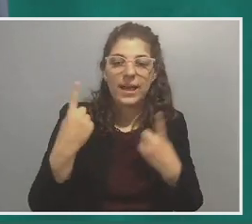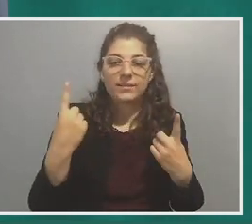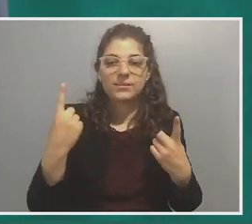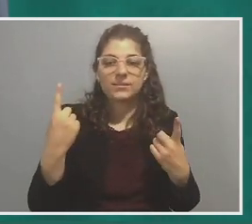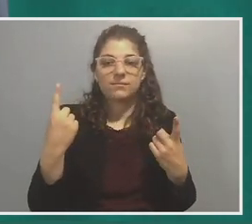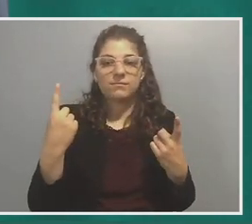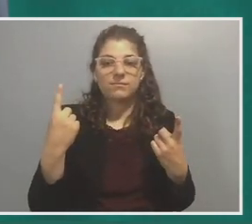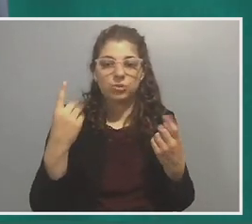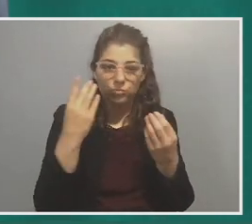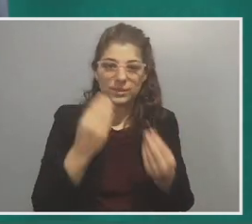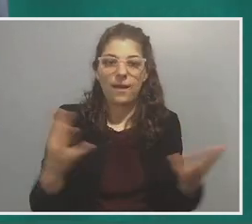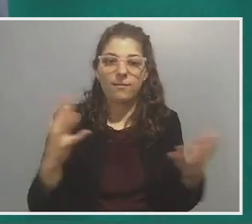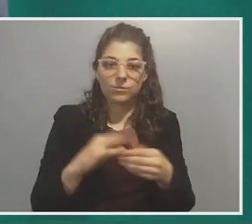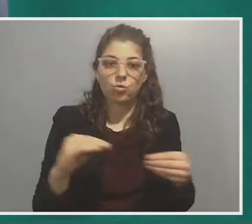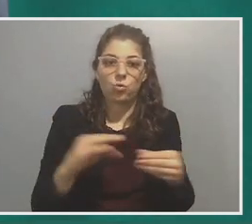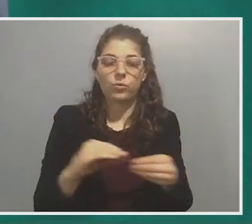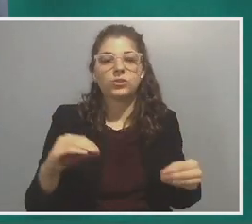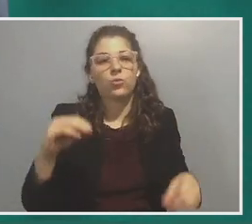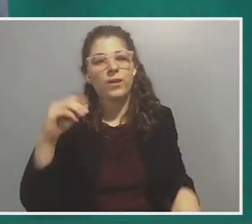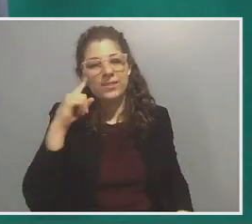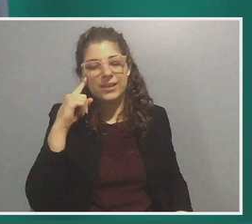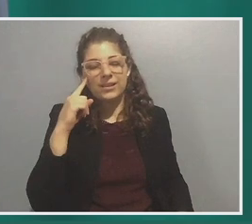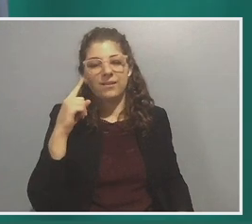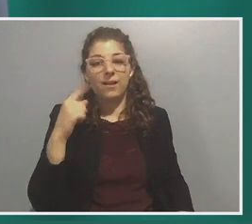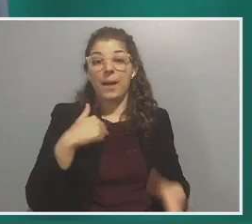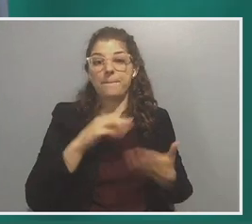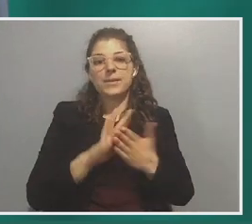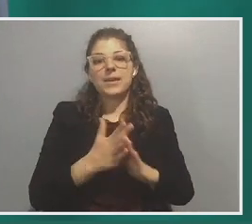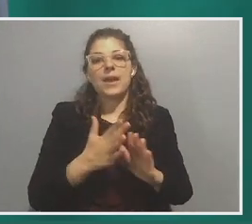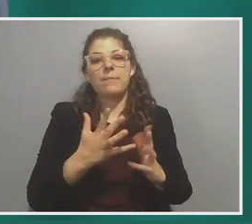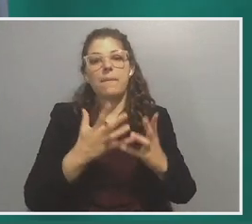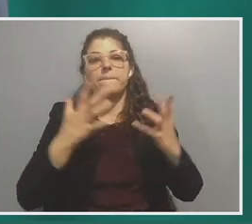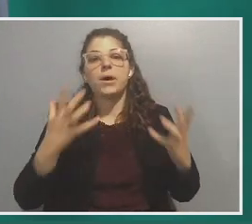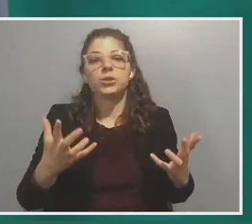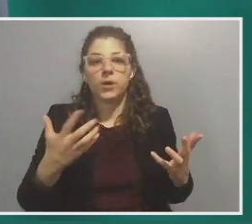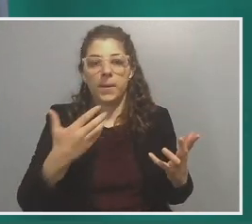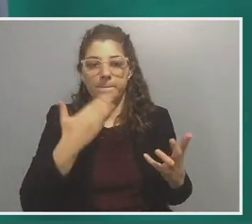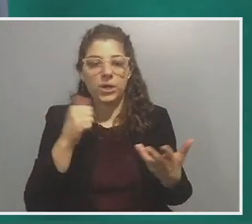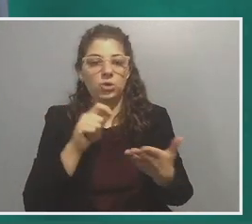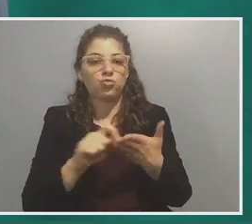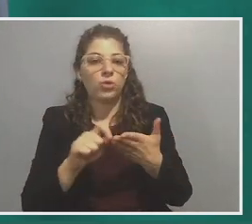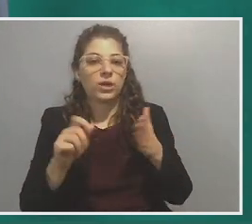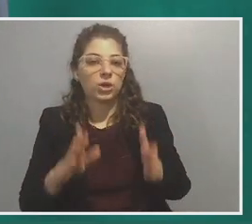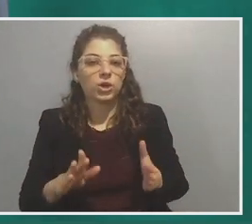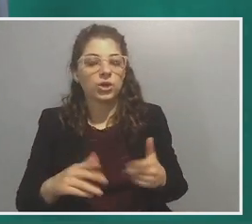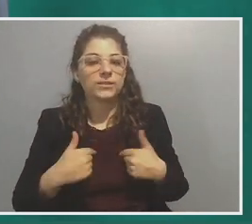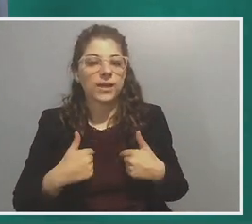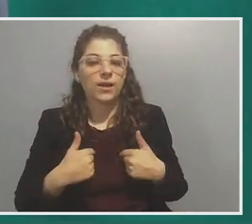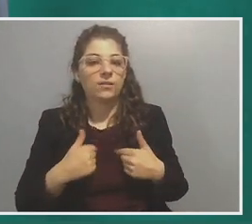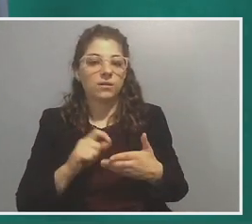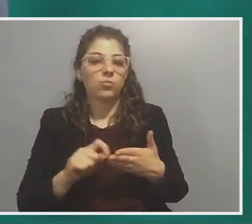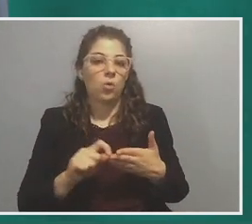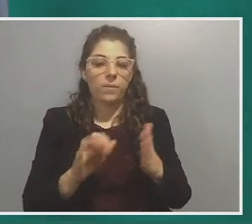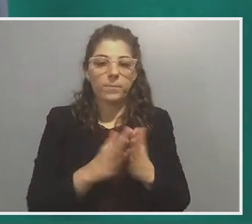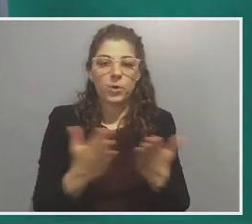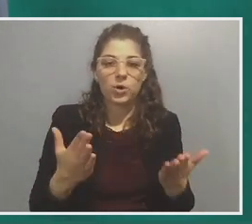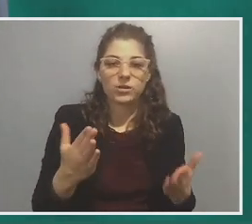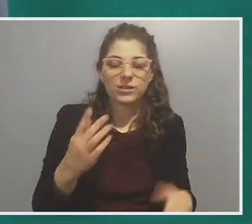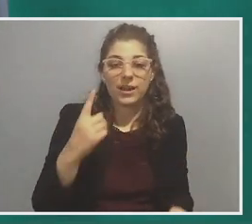to tell these stories. And so I think it, I became a much better writer as I, I wrote this book. And I think I,